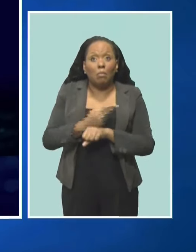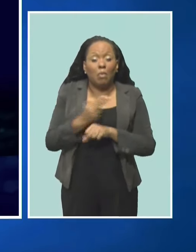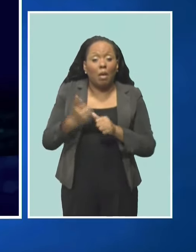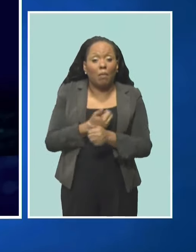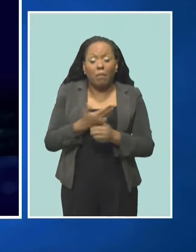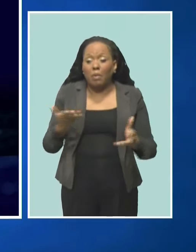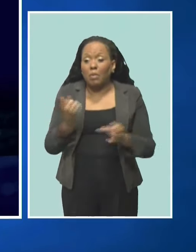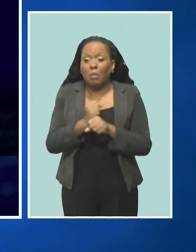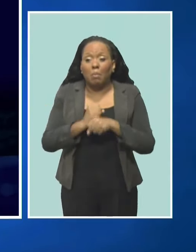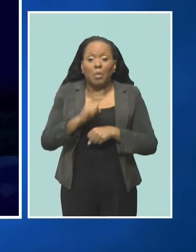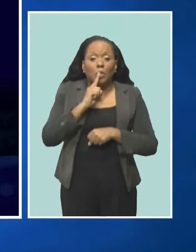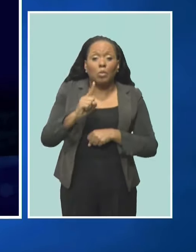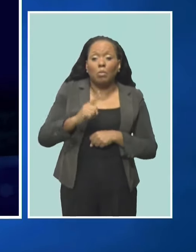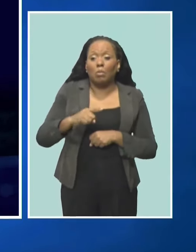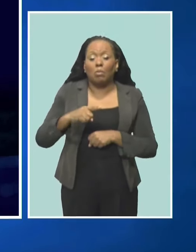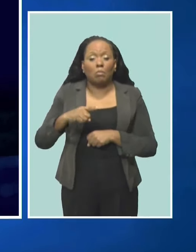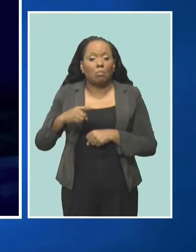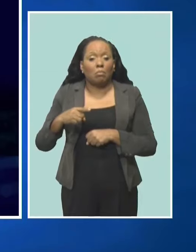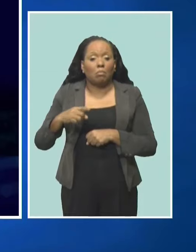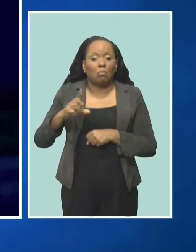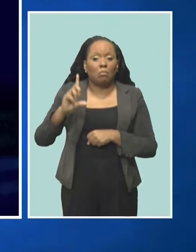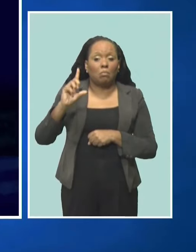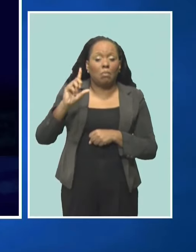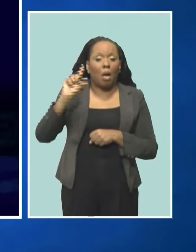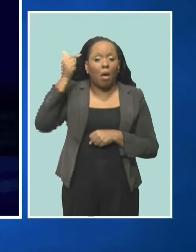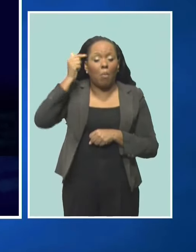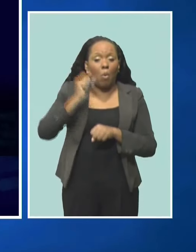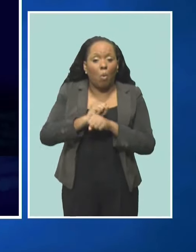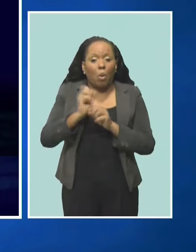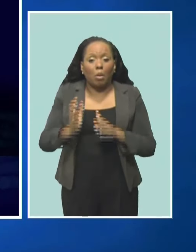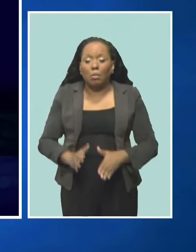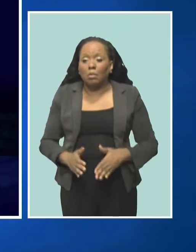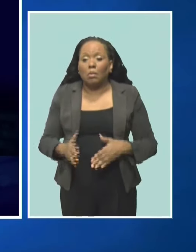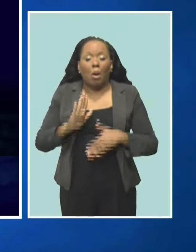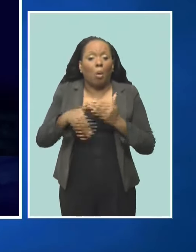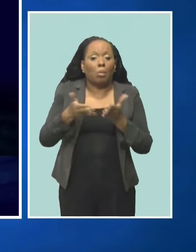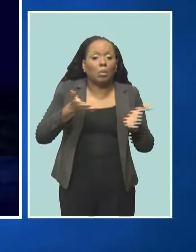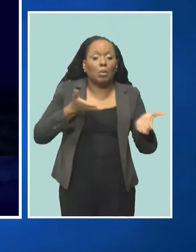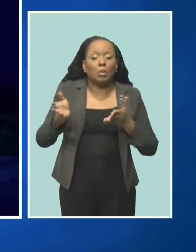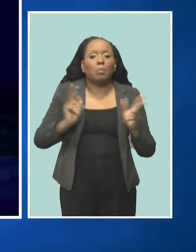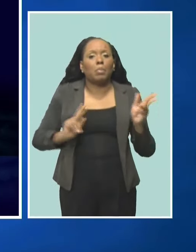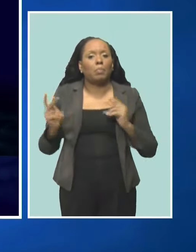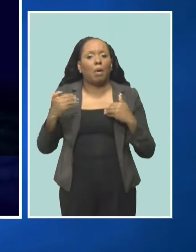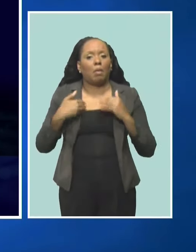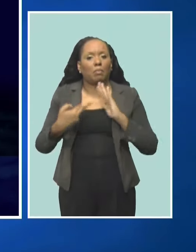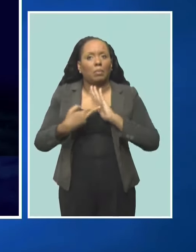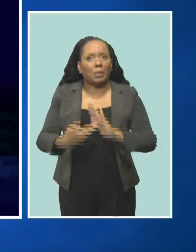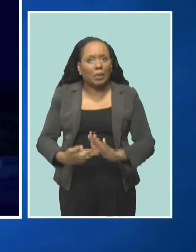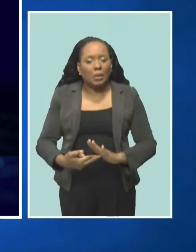Joe did many things for the service. Some of them will be listed.